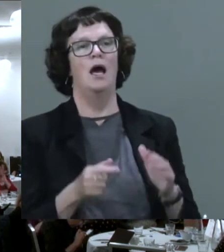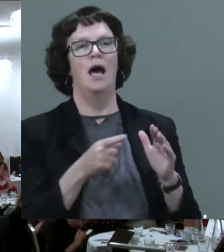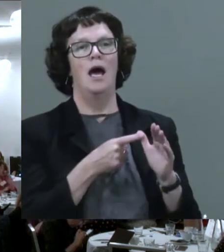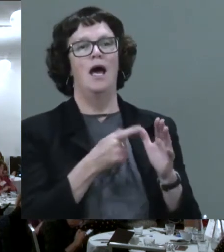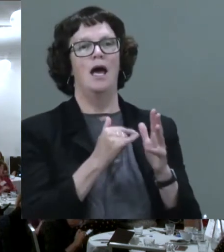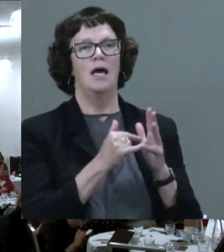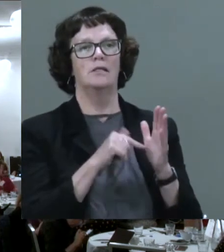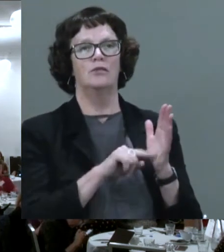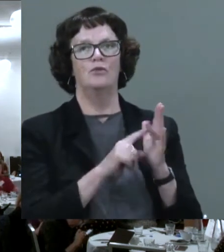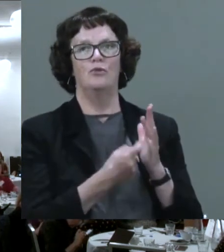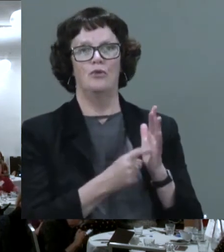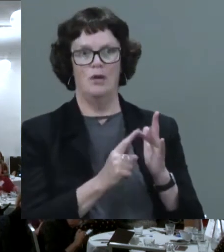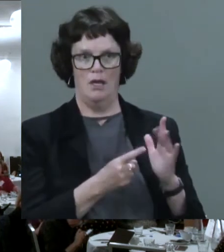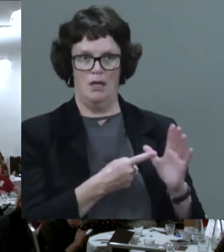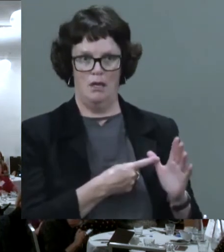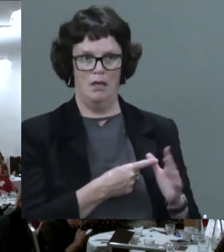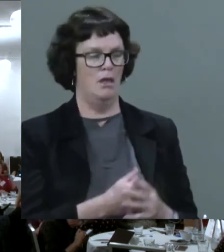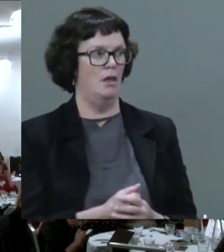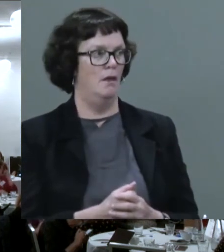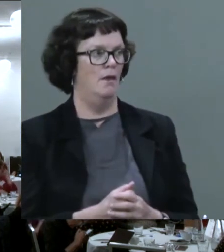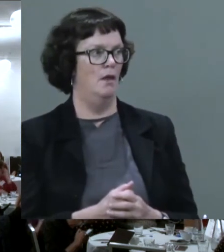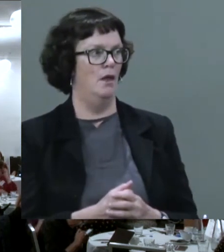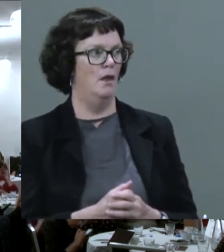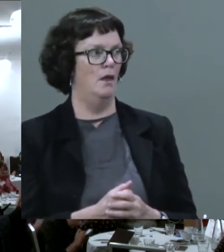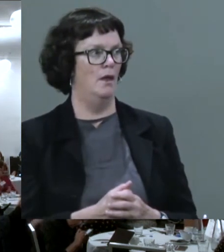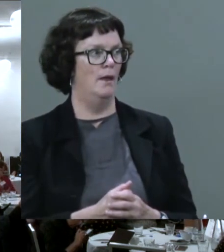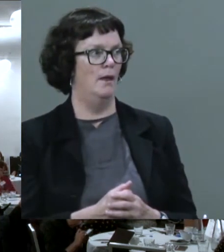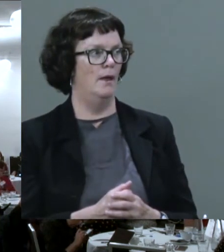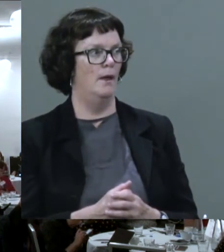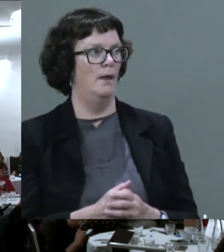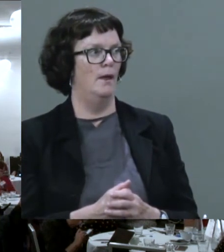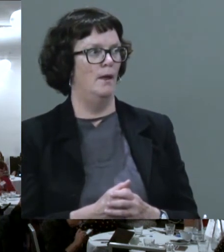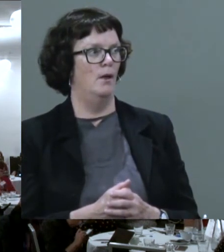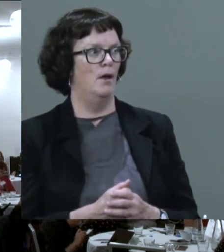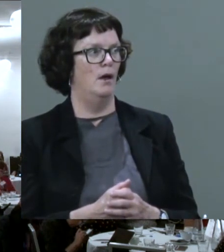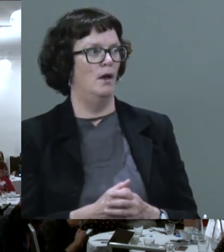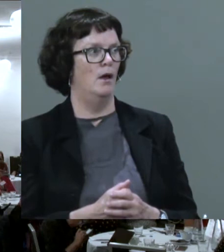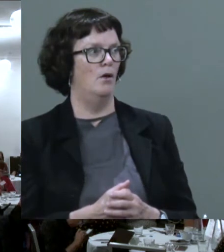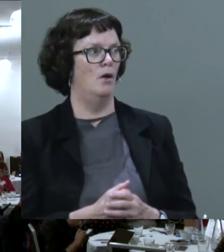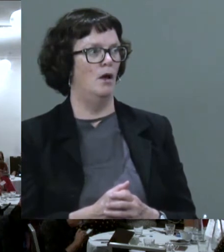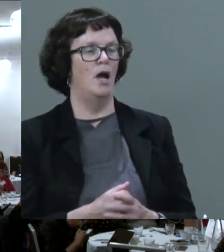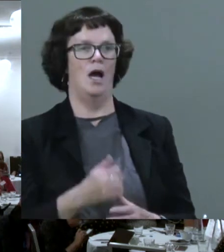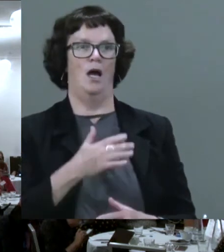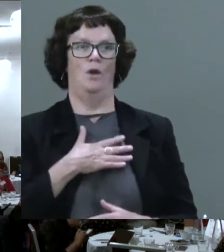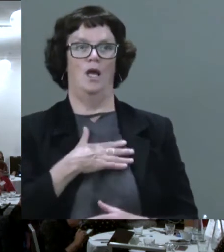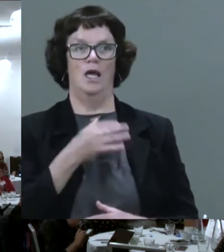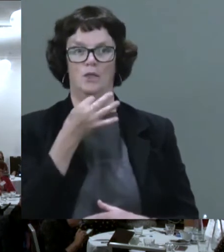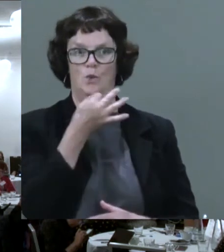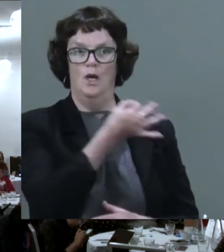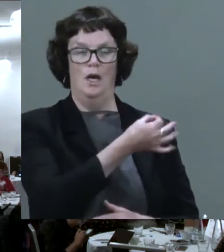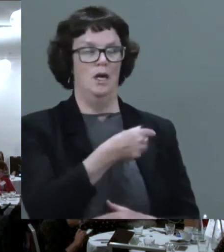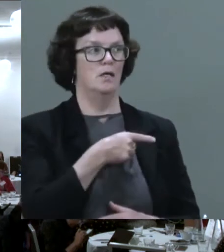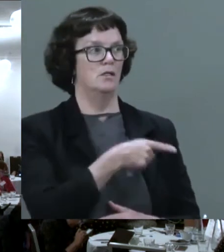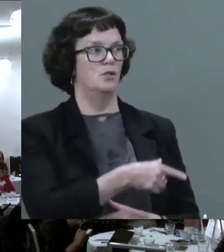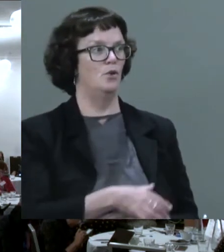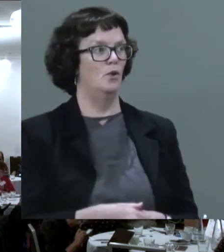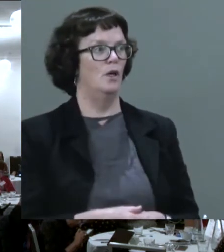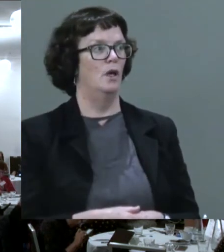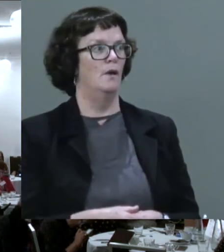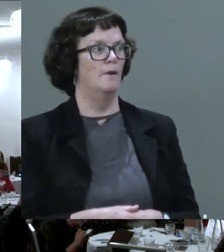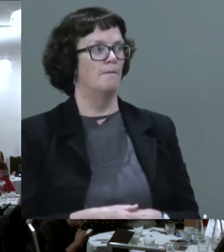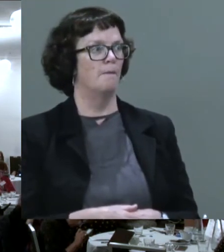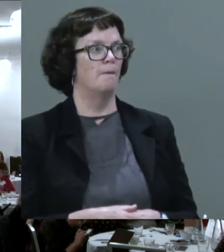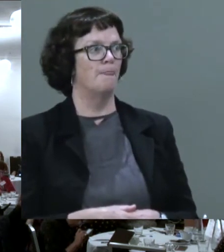And the question I would like to ask you, Jordan, is